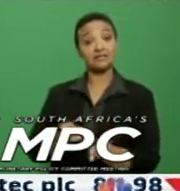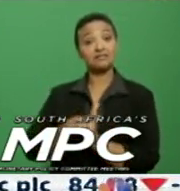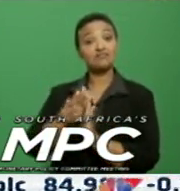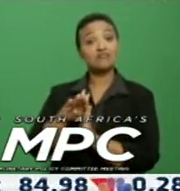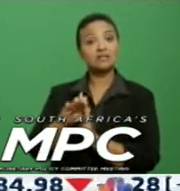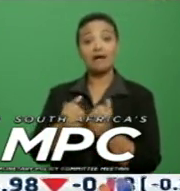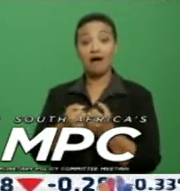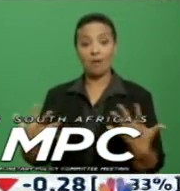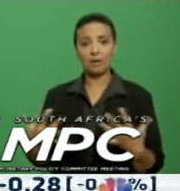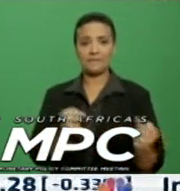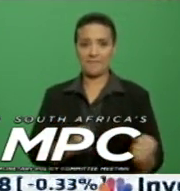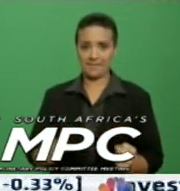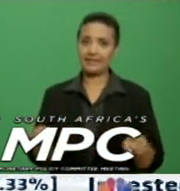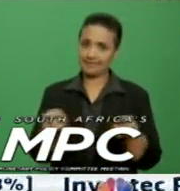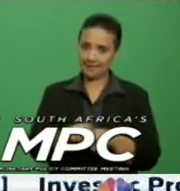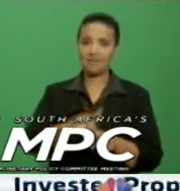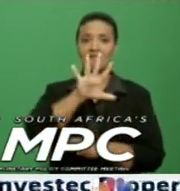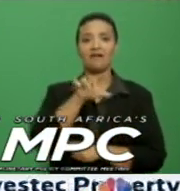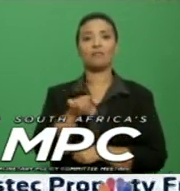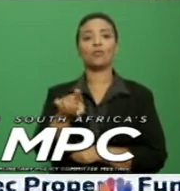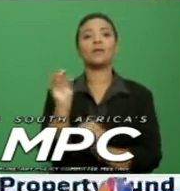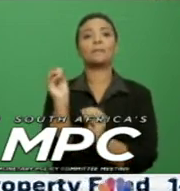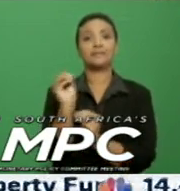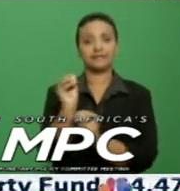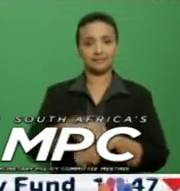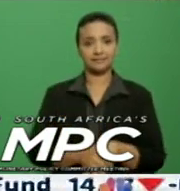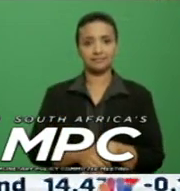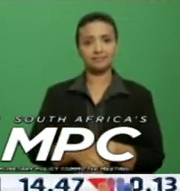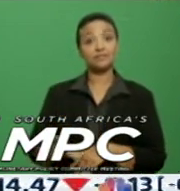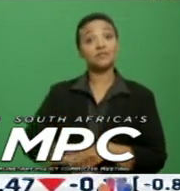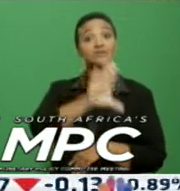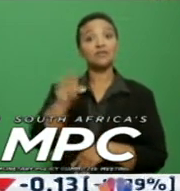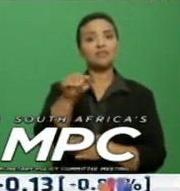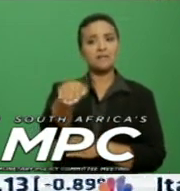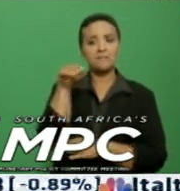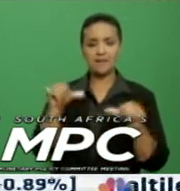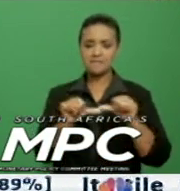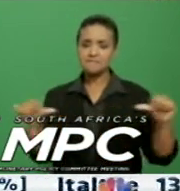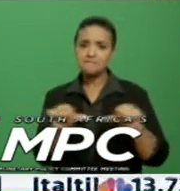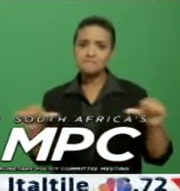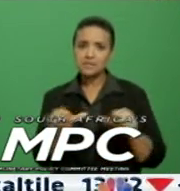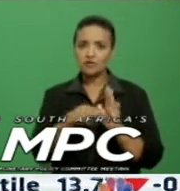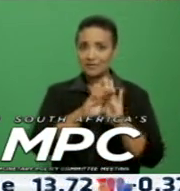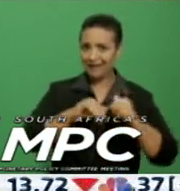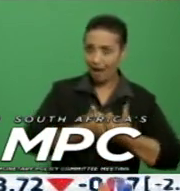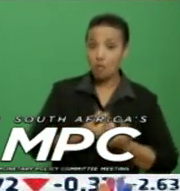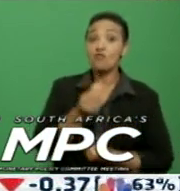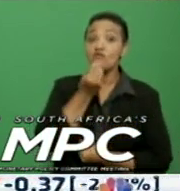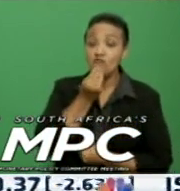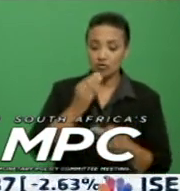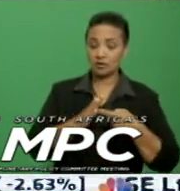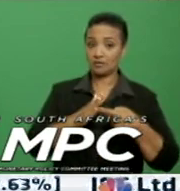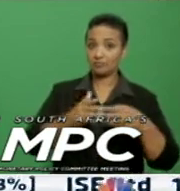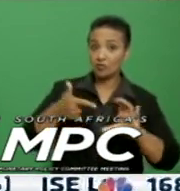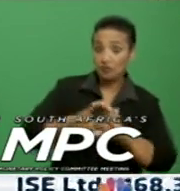.1%. The bank's measure of co-inflation, which excludes food, fuel, and electricity,